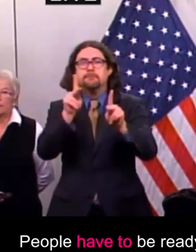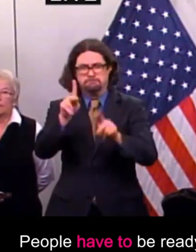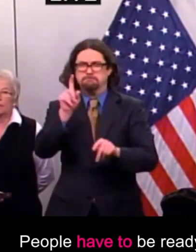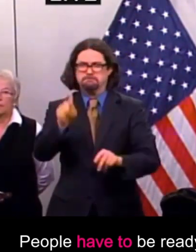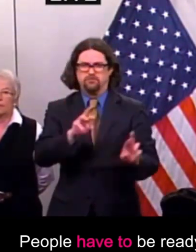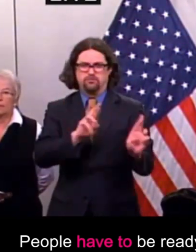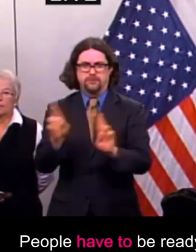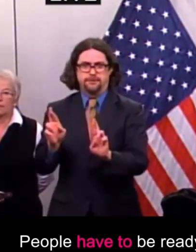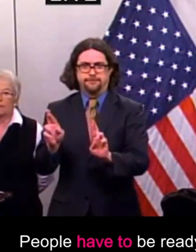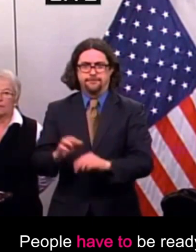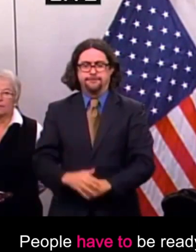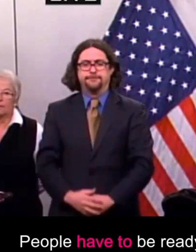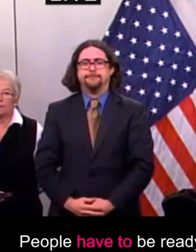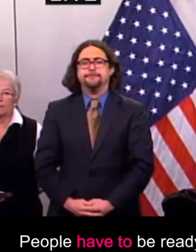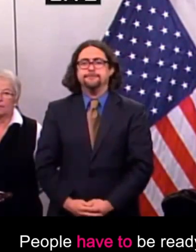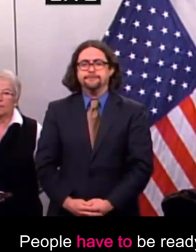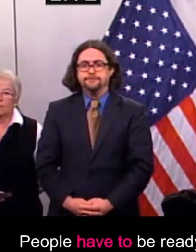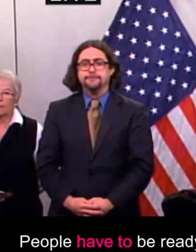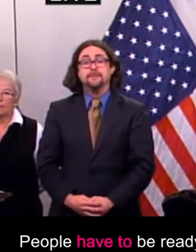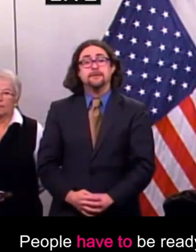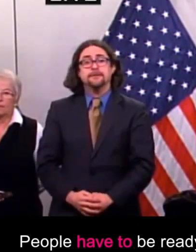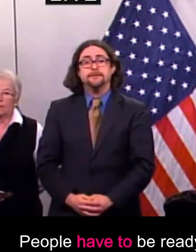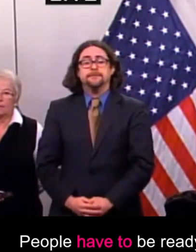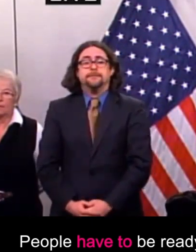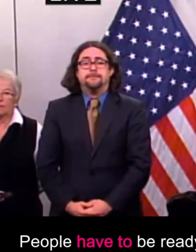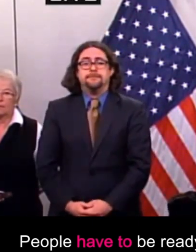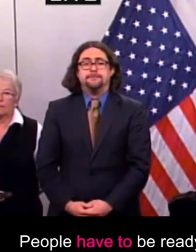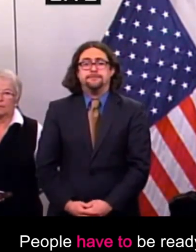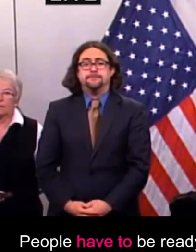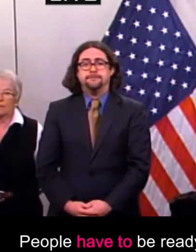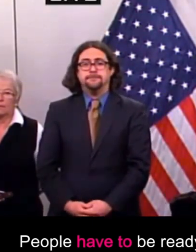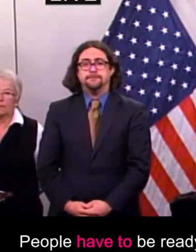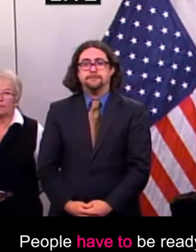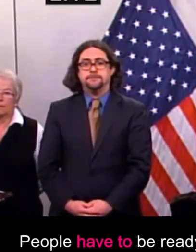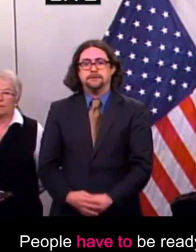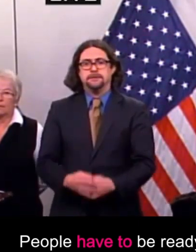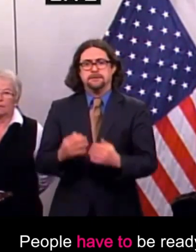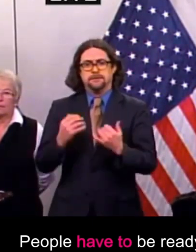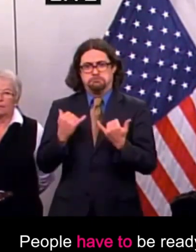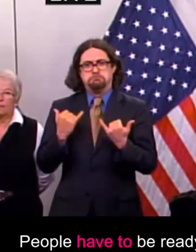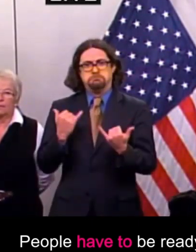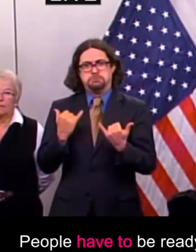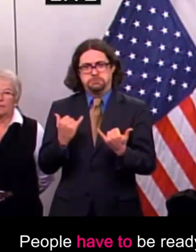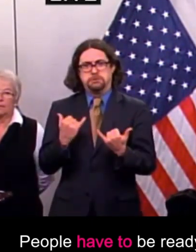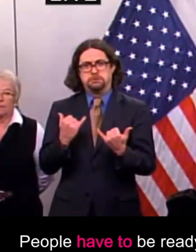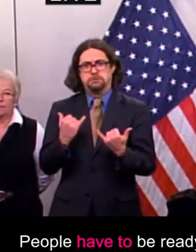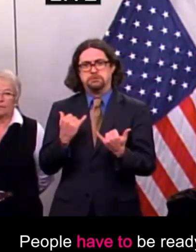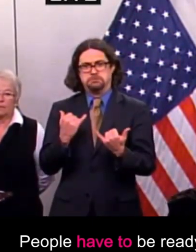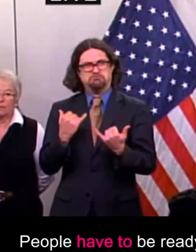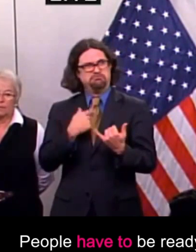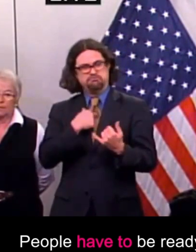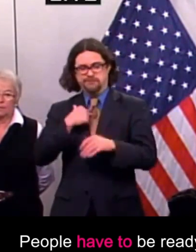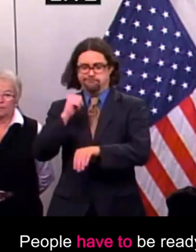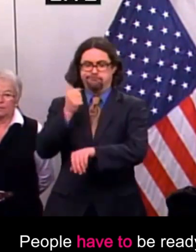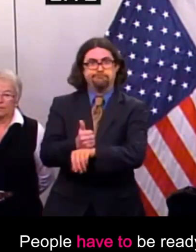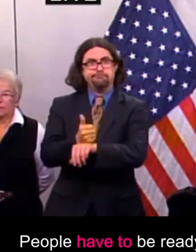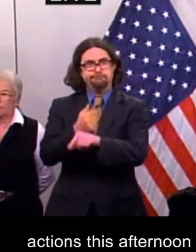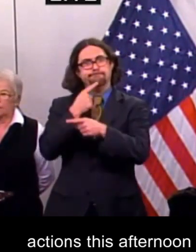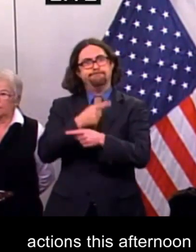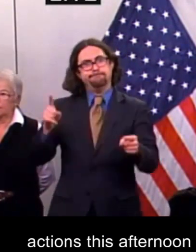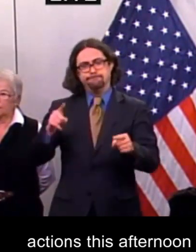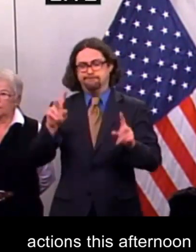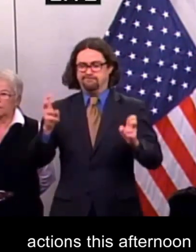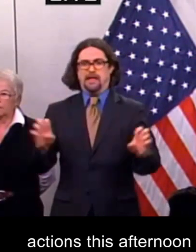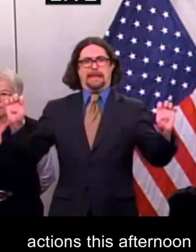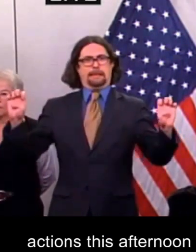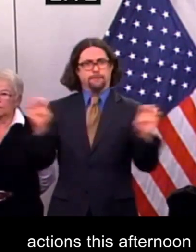today issuing a weather winter weather state of emergency, and we will be taking additional